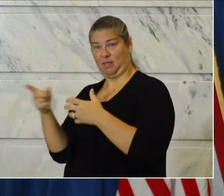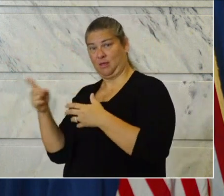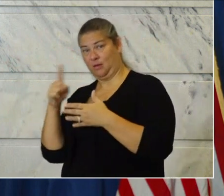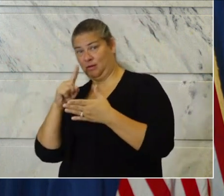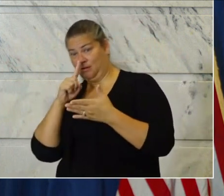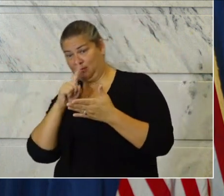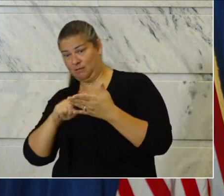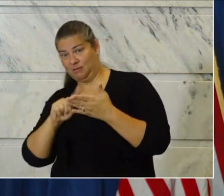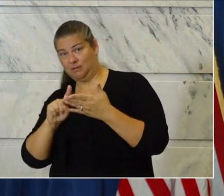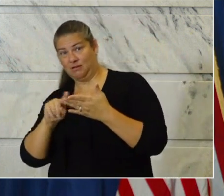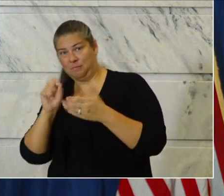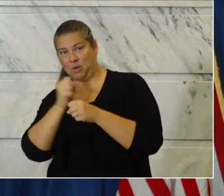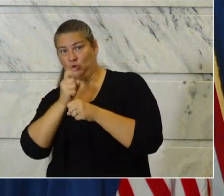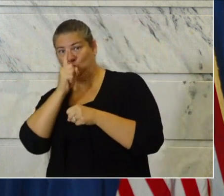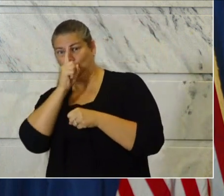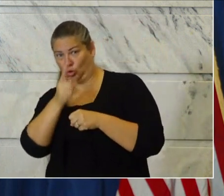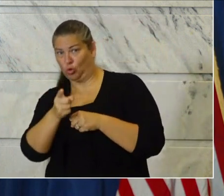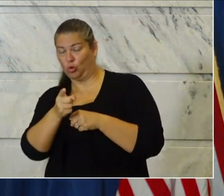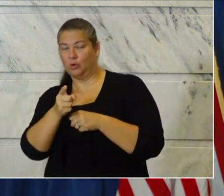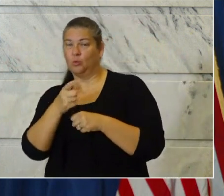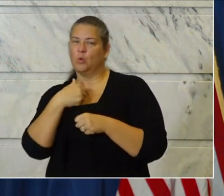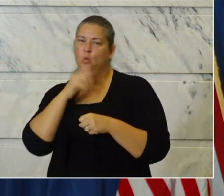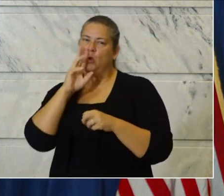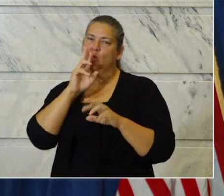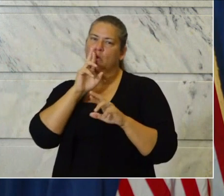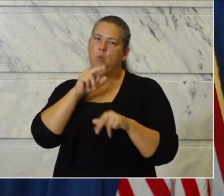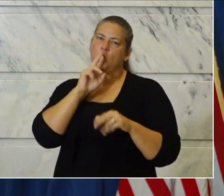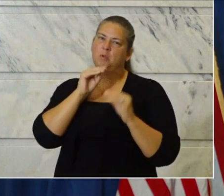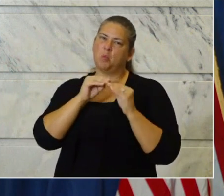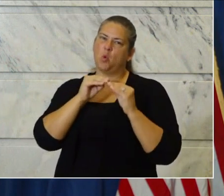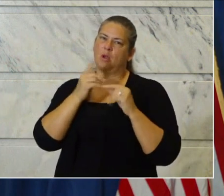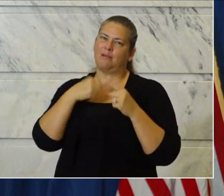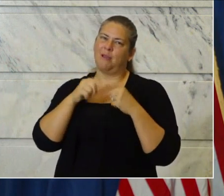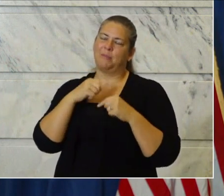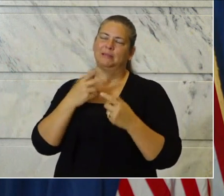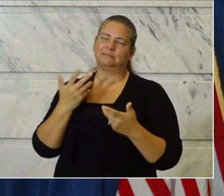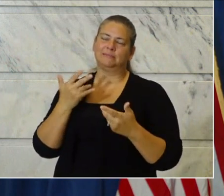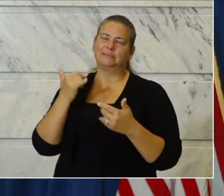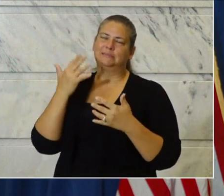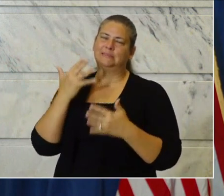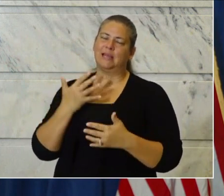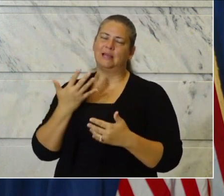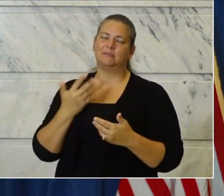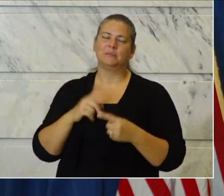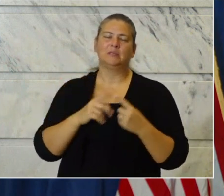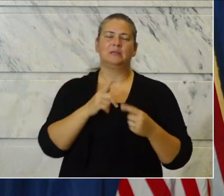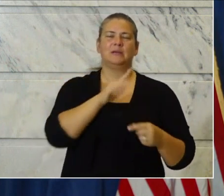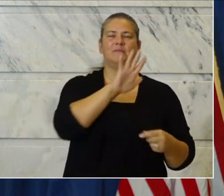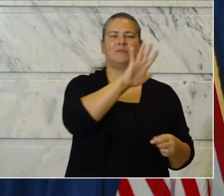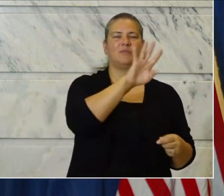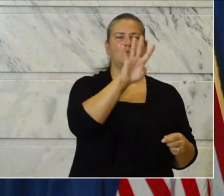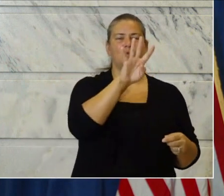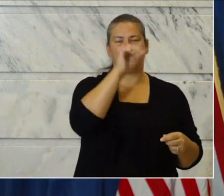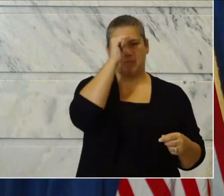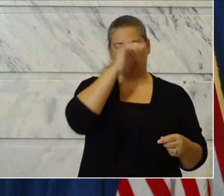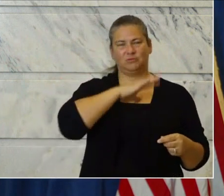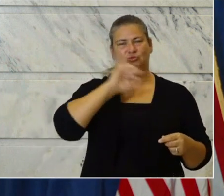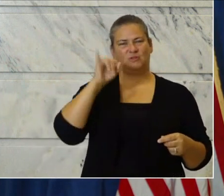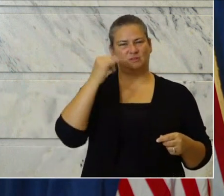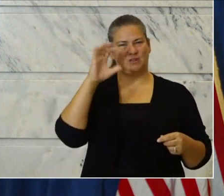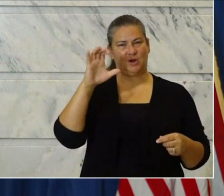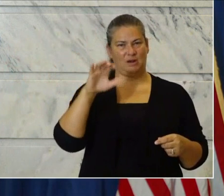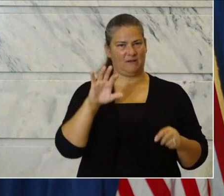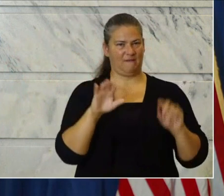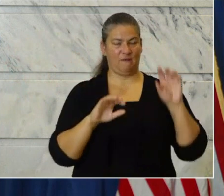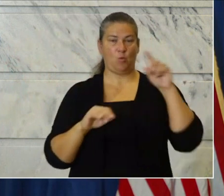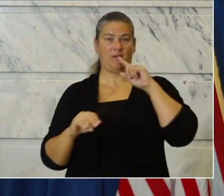be reporting a bunch more in the coming days. They include a 50-year-old man from Jefferson County. 50.